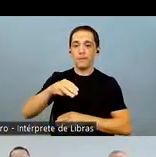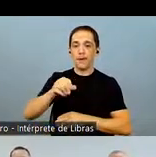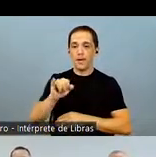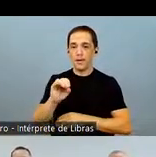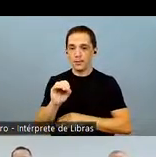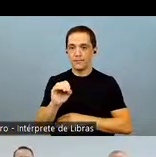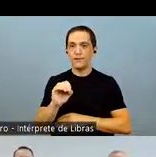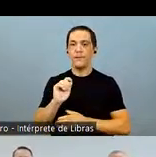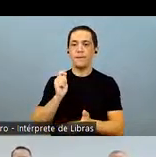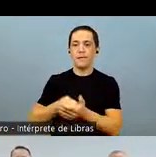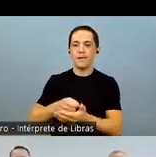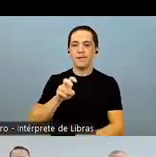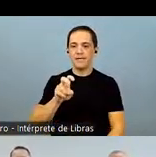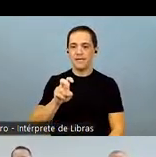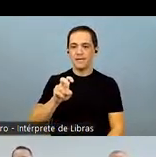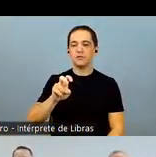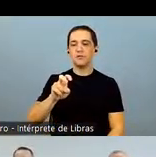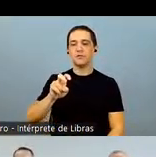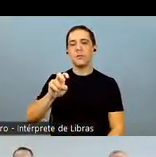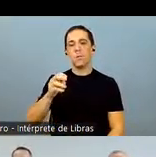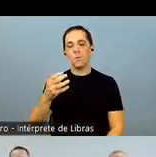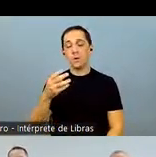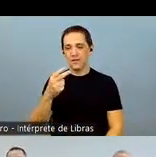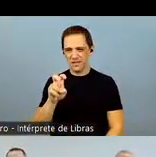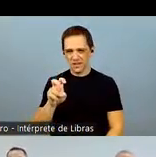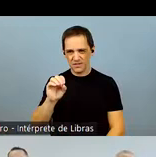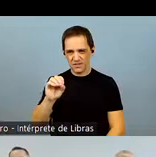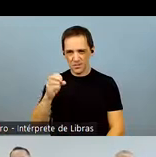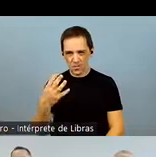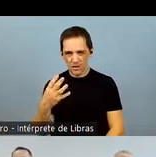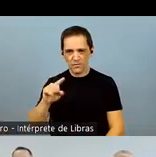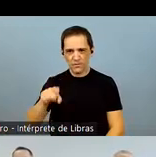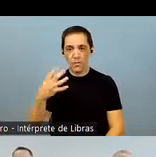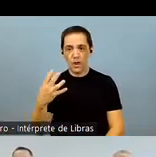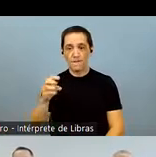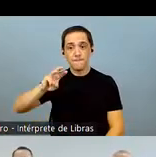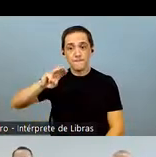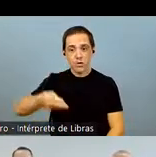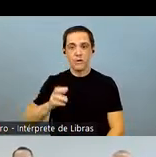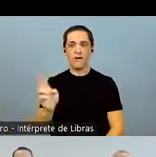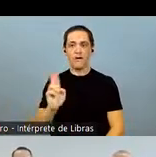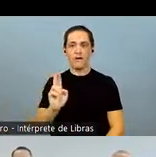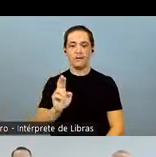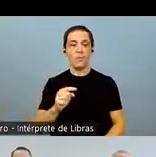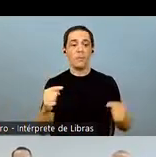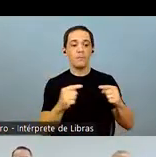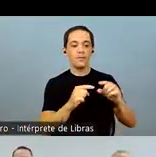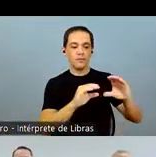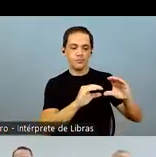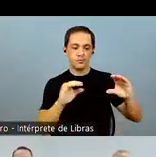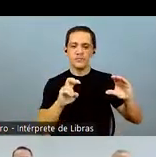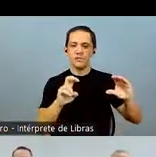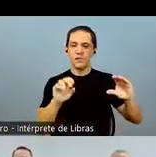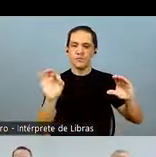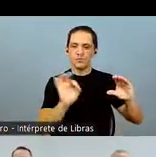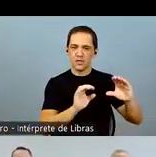will be paying dividends to our shareholders in a total of 504.4 million, which